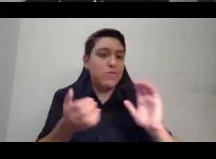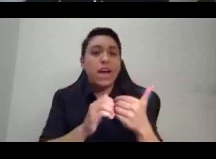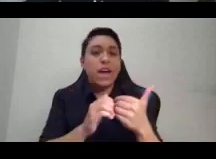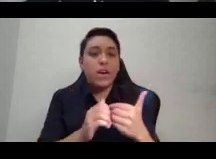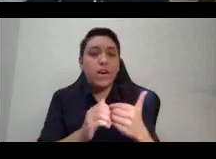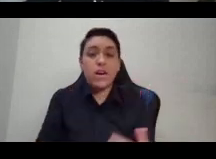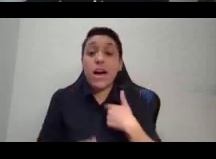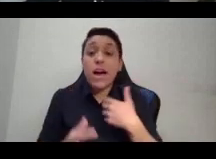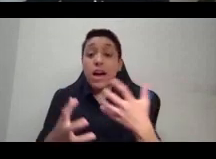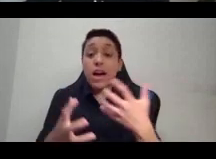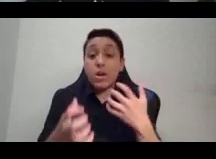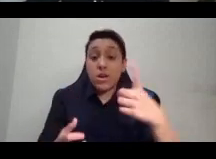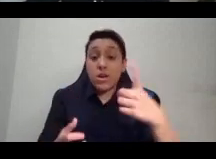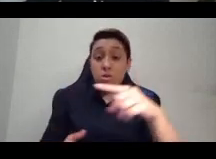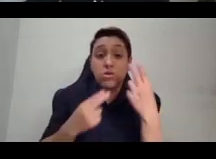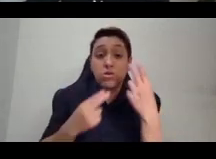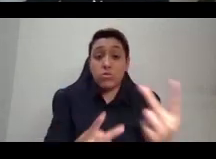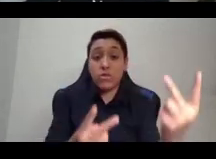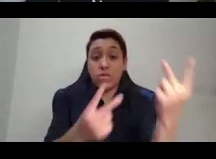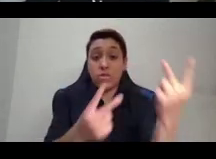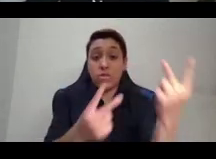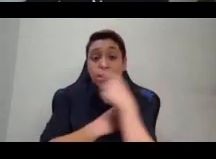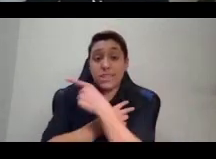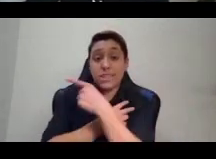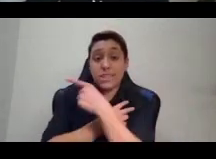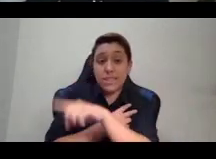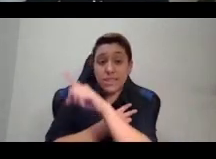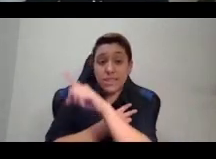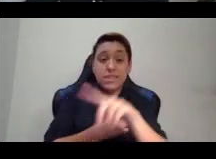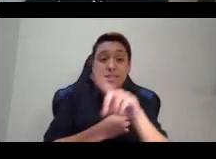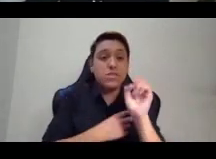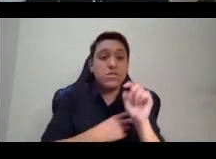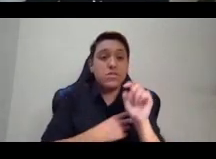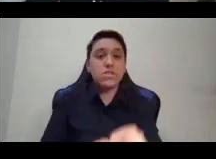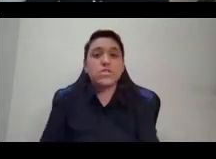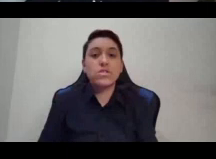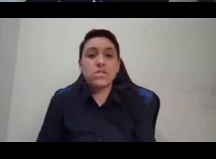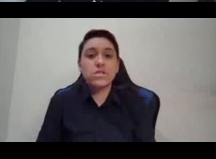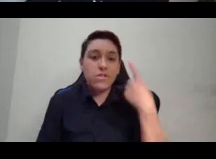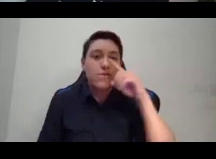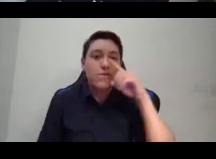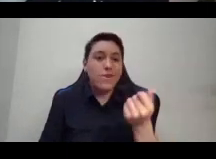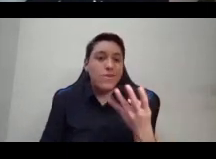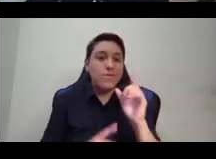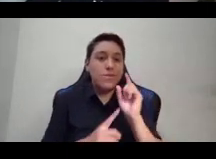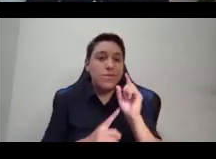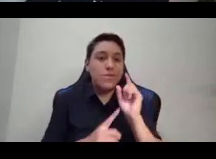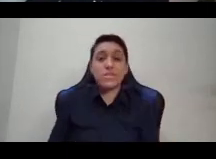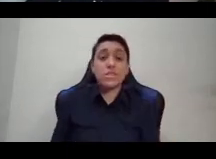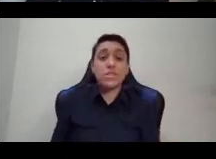reflect on these questions for a few minutes. What would your body be like without oppression and exploitation?